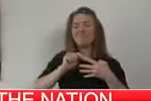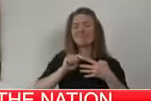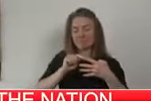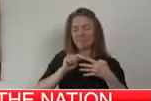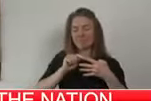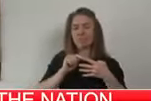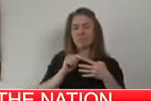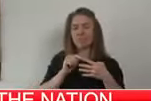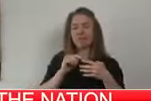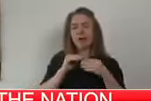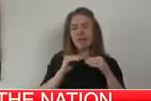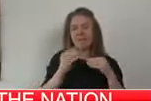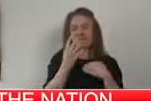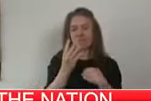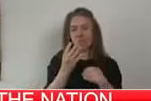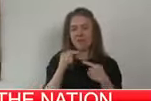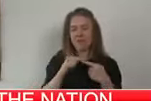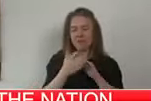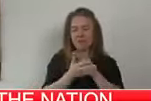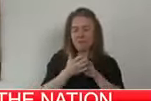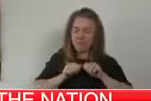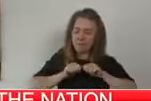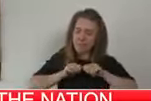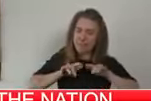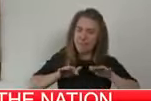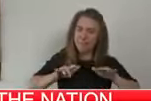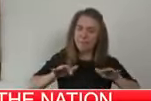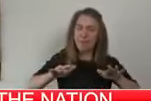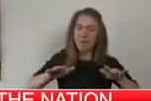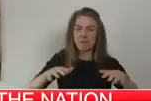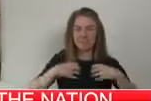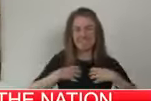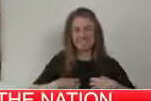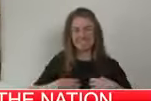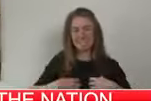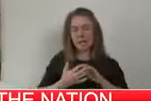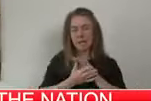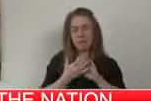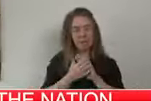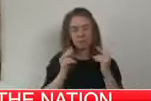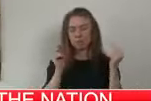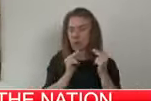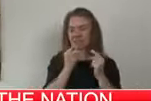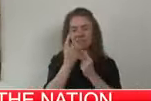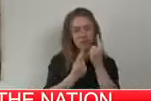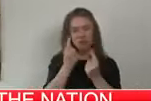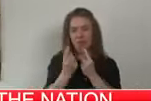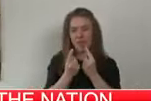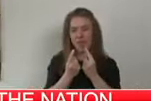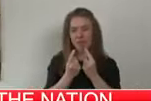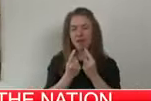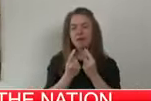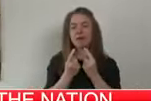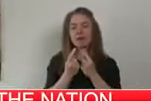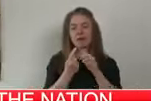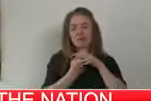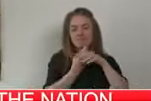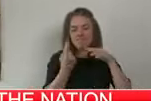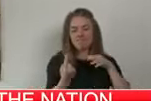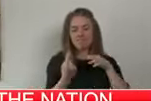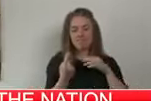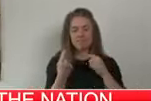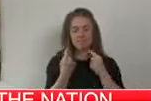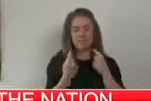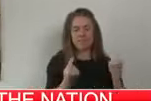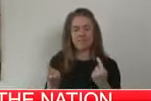we have sustained transmission. This is where we eliminate contact with each other altogether. We keep essential services going but we